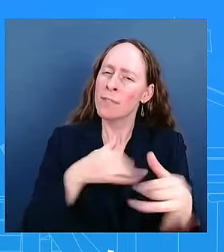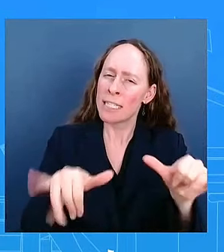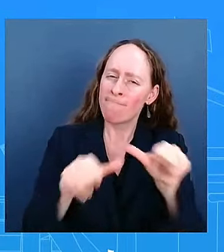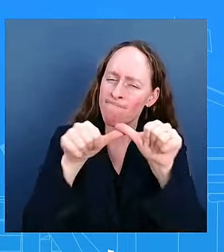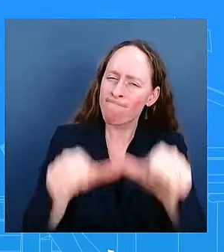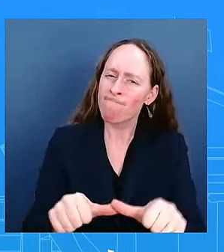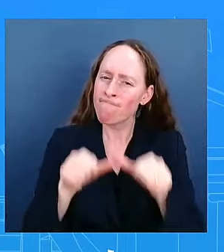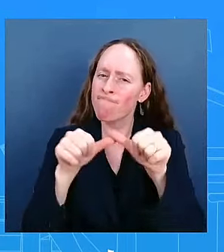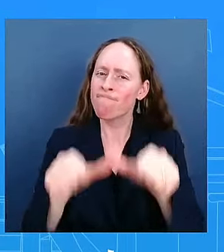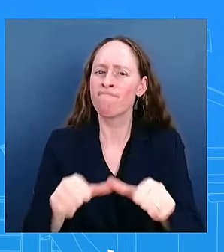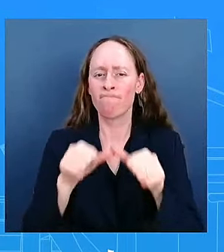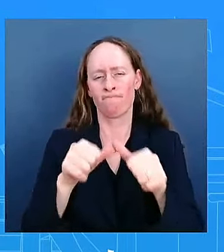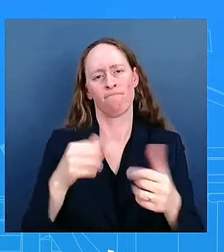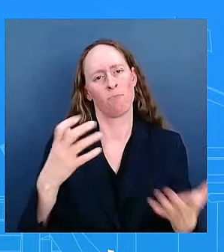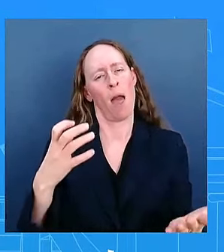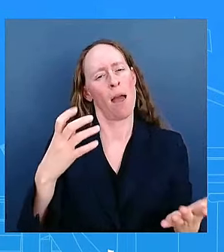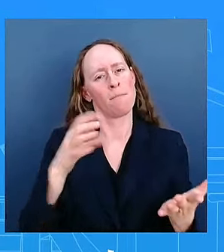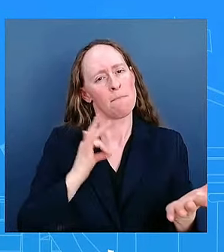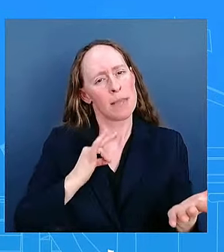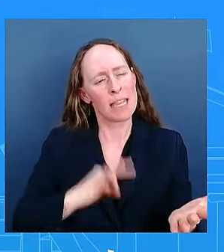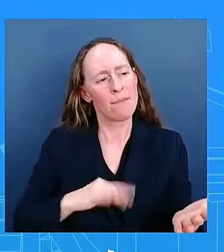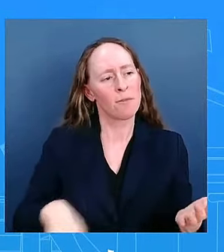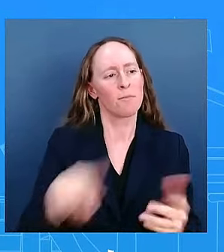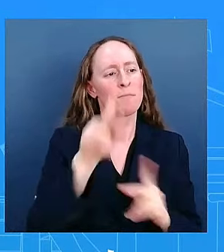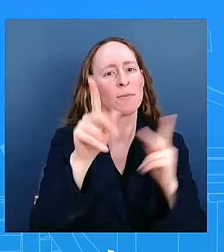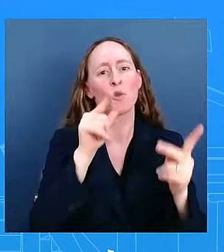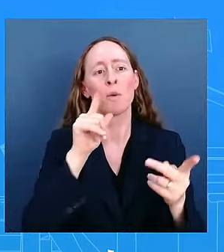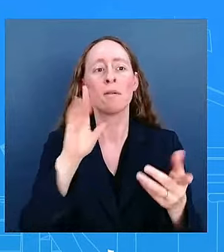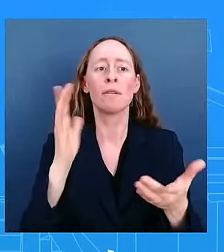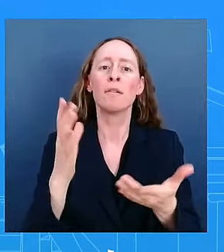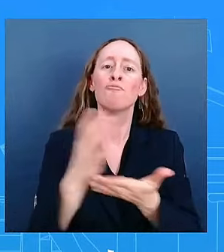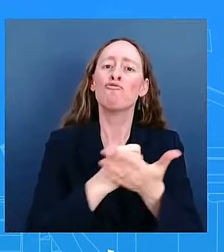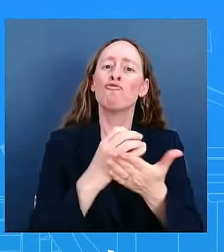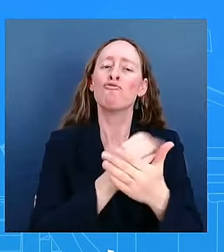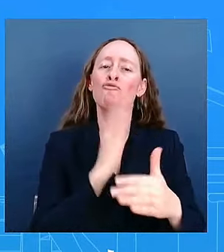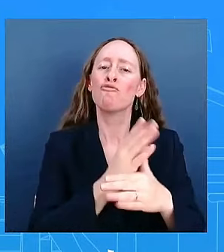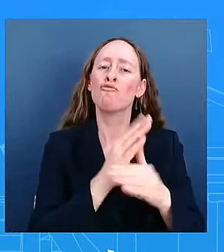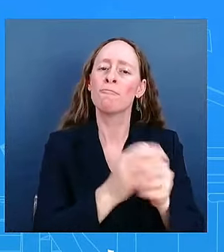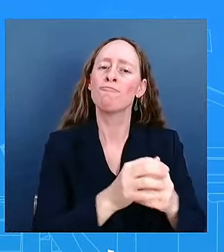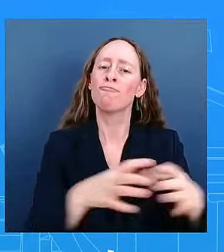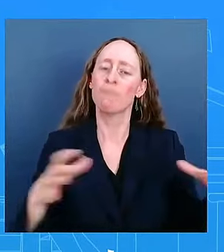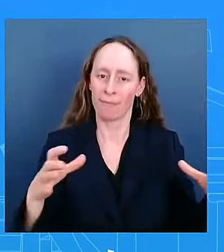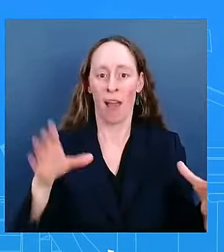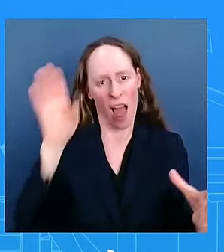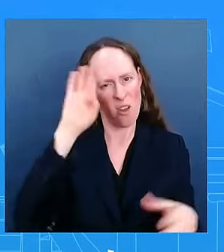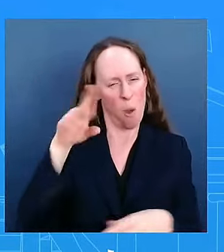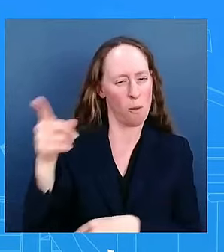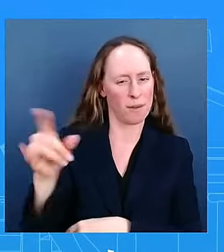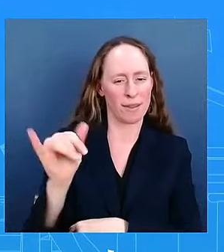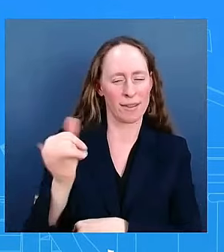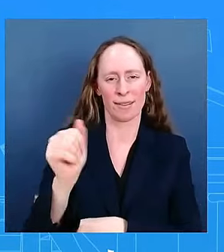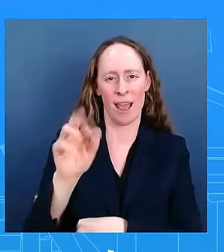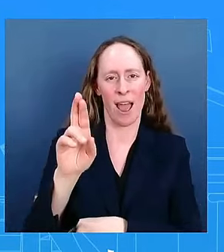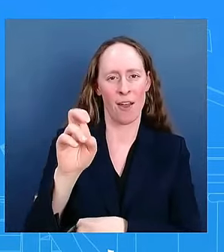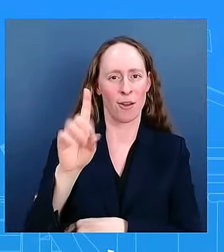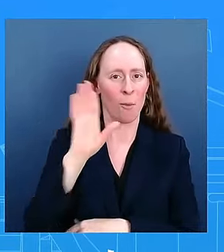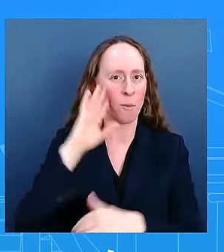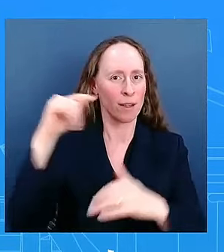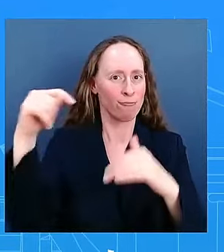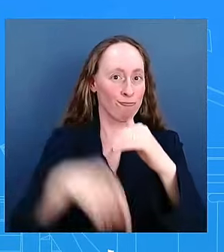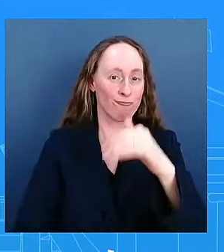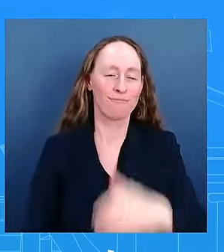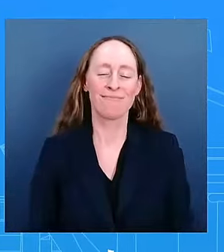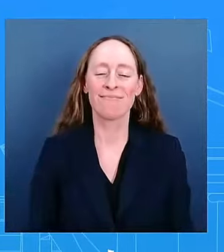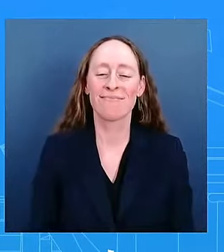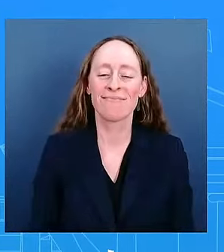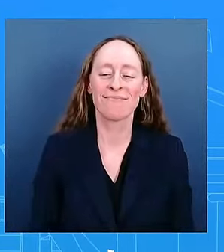uh thank you kareen uh for inviting me back and thanks